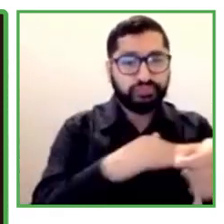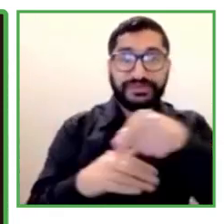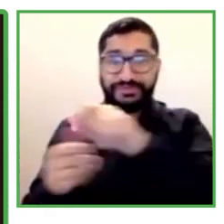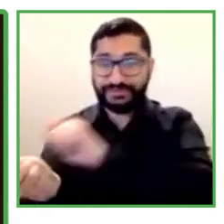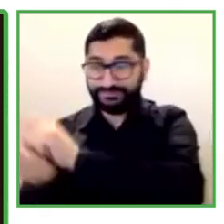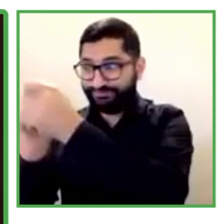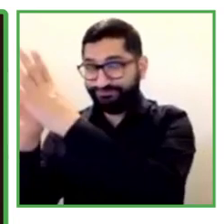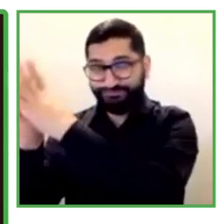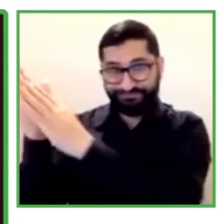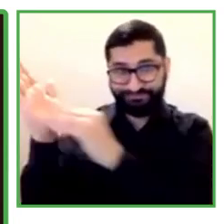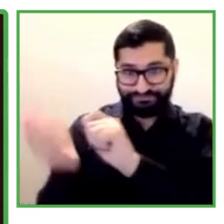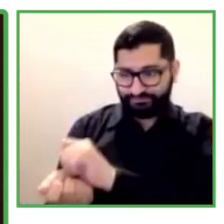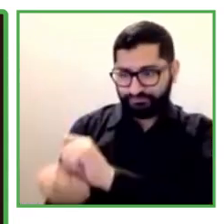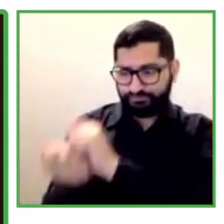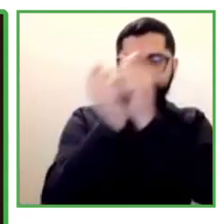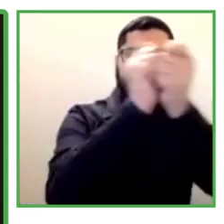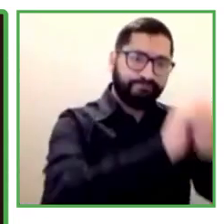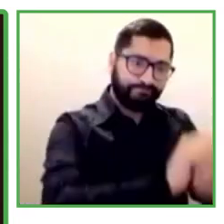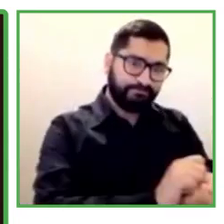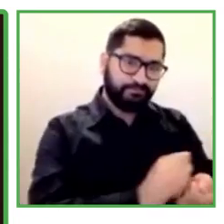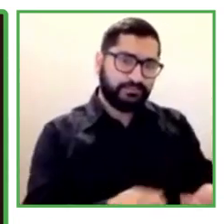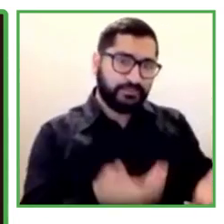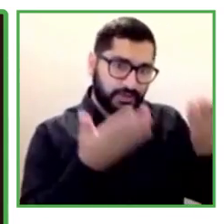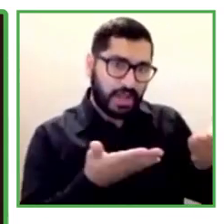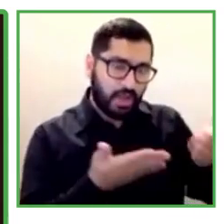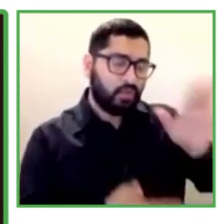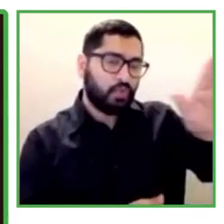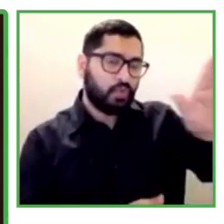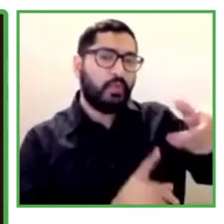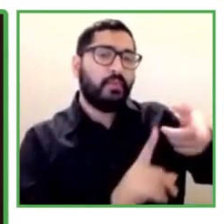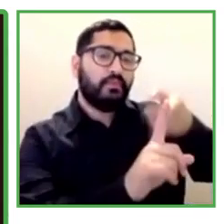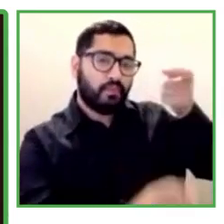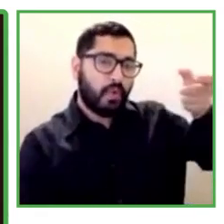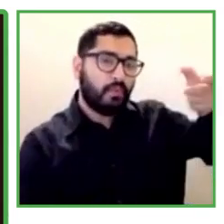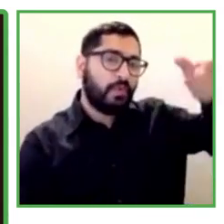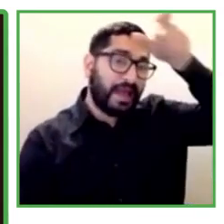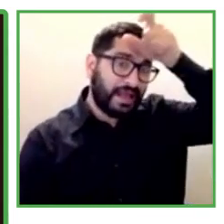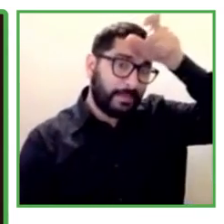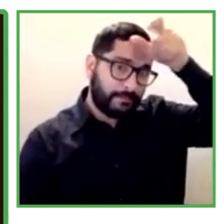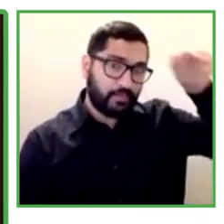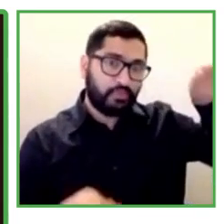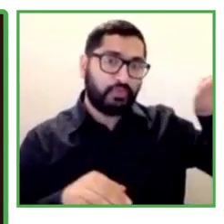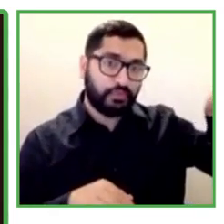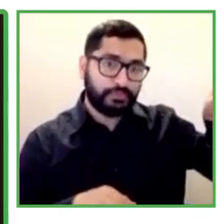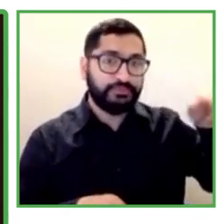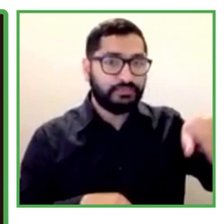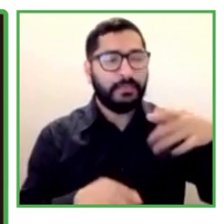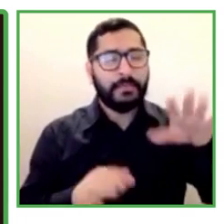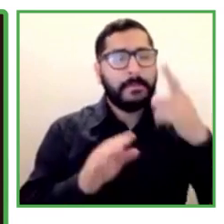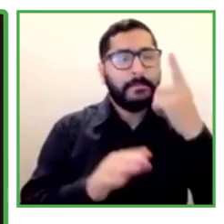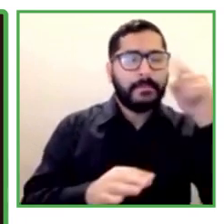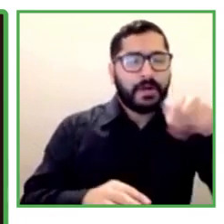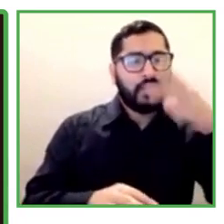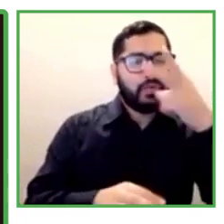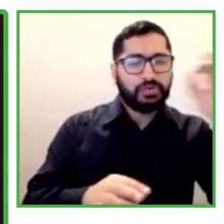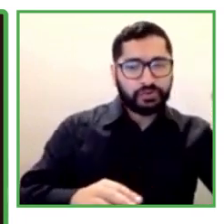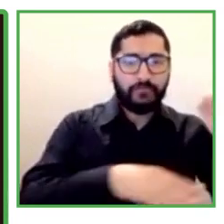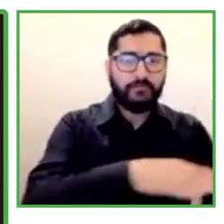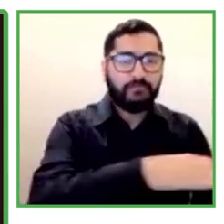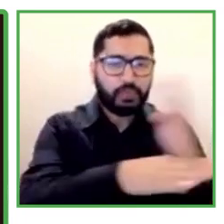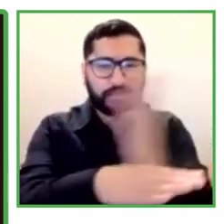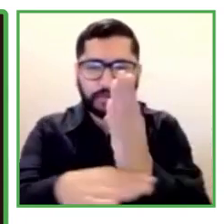Egypt, in more than 200 organizations. So, here we listen to Amena.